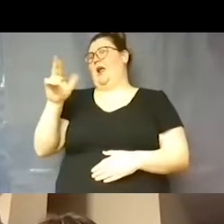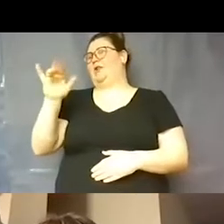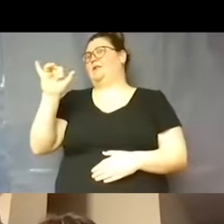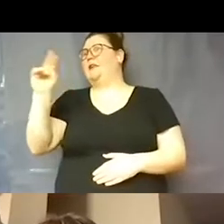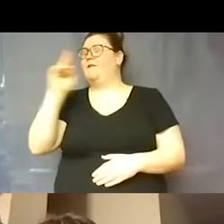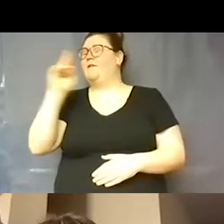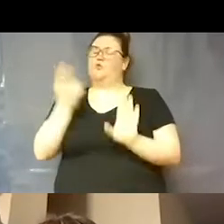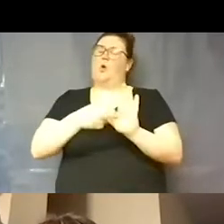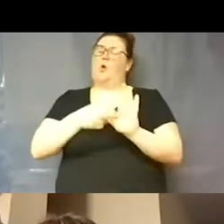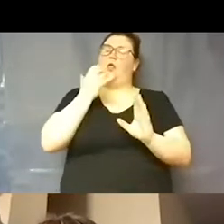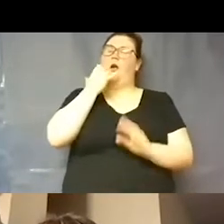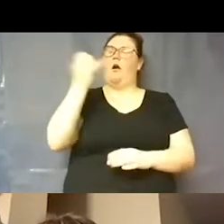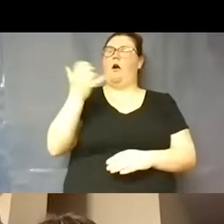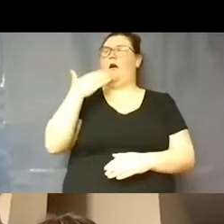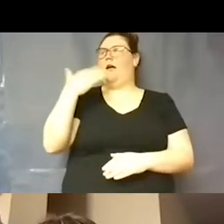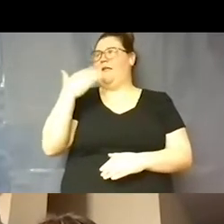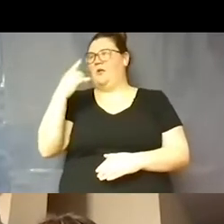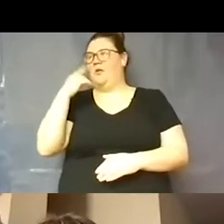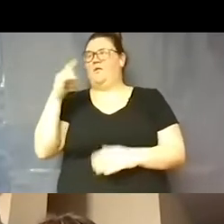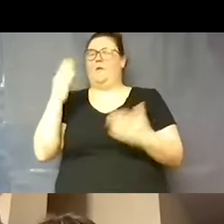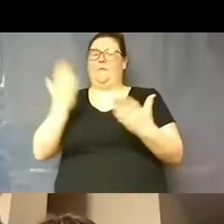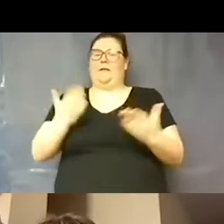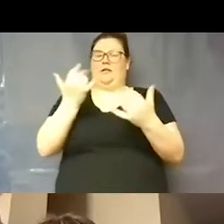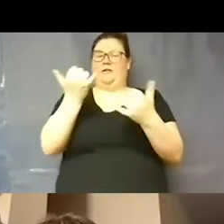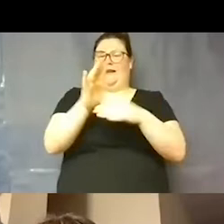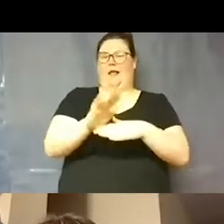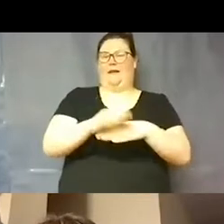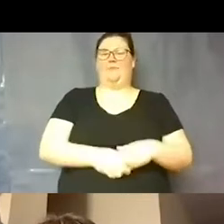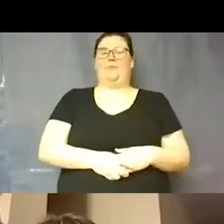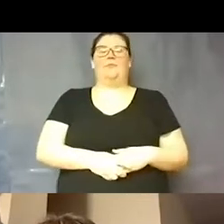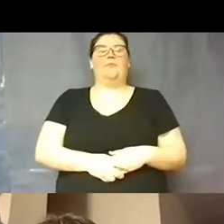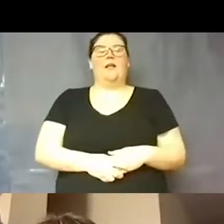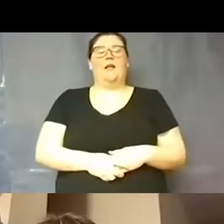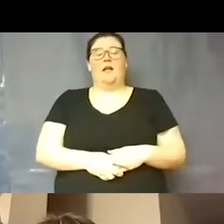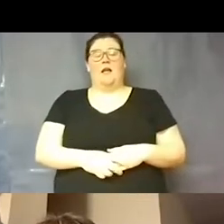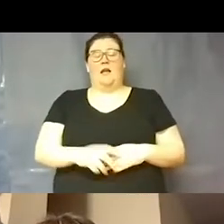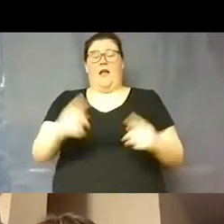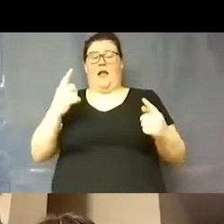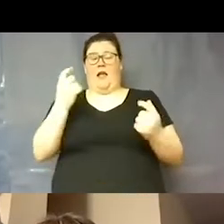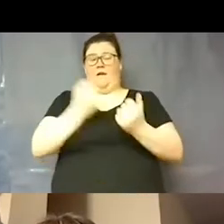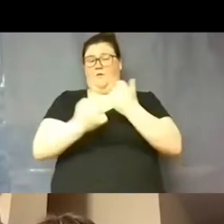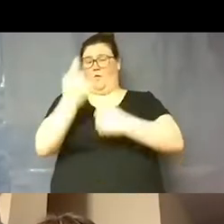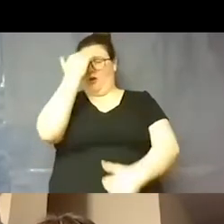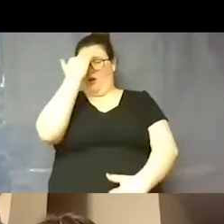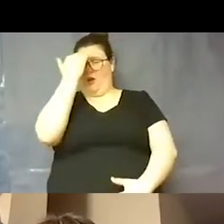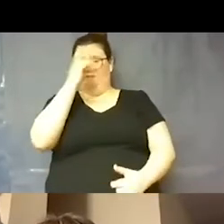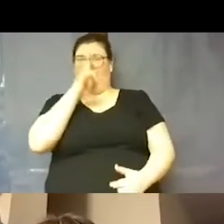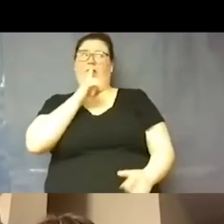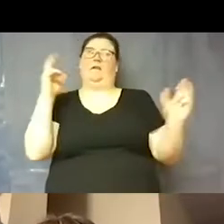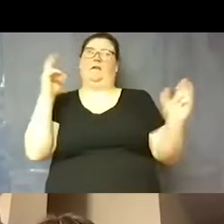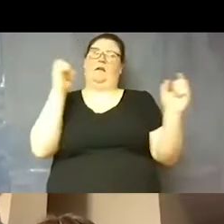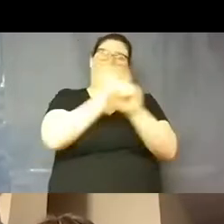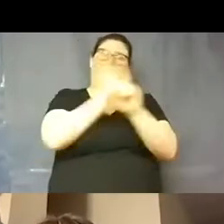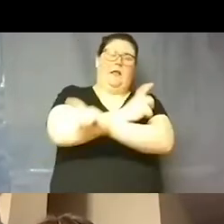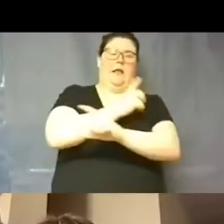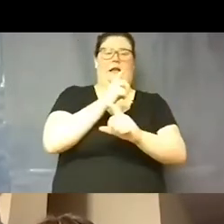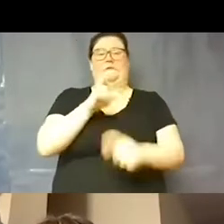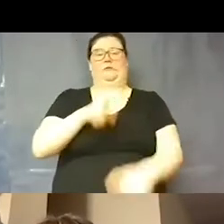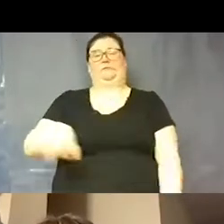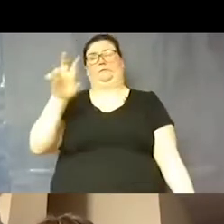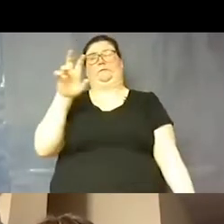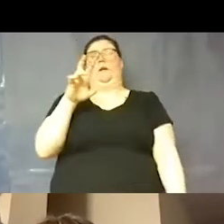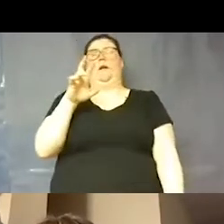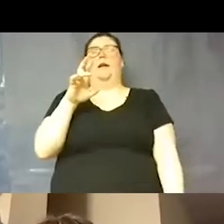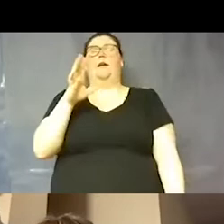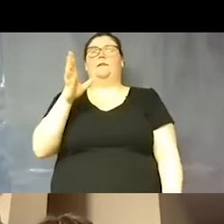So Ms. Harrison, thank you for being here tonight. So as everybody knows, this has been a really complicated journey since last